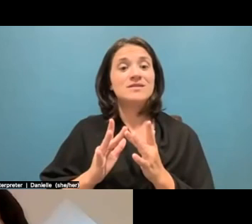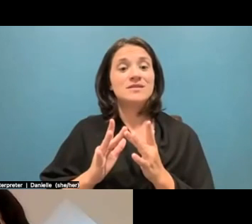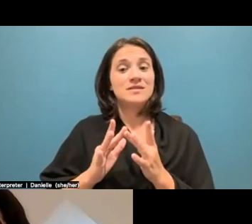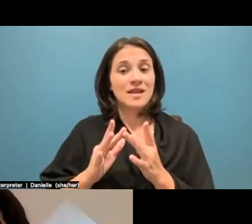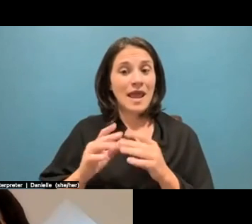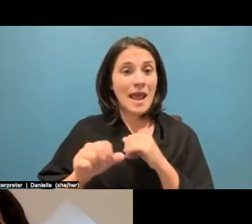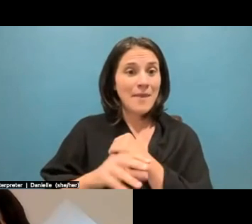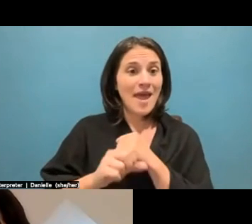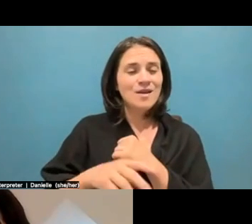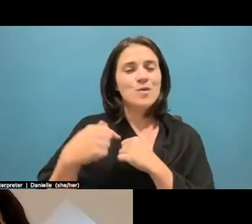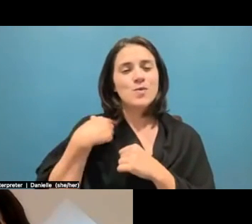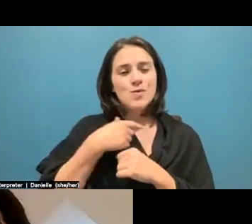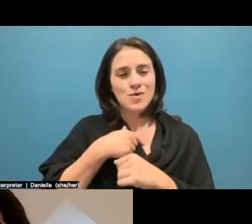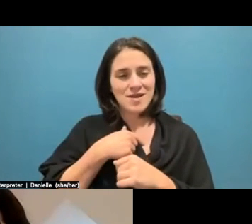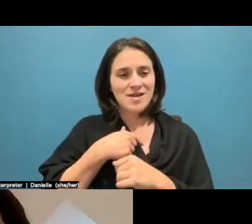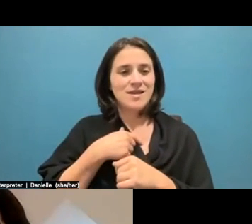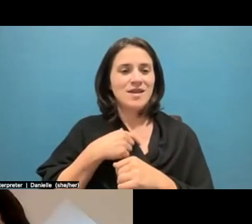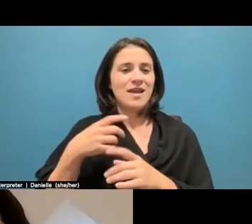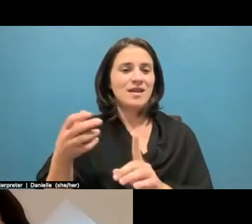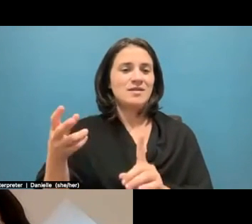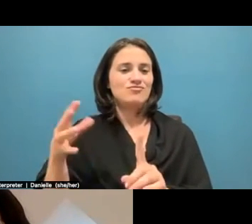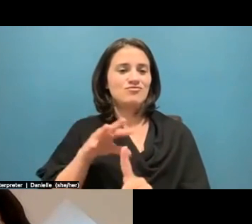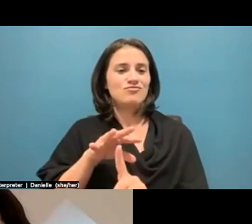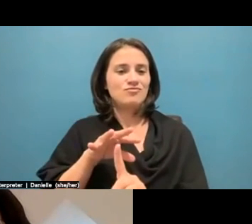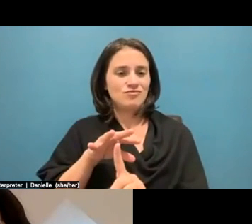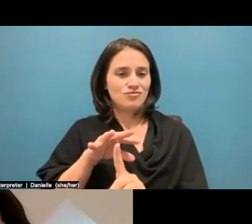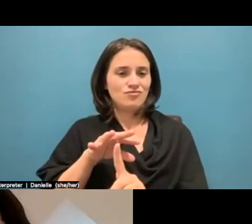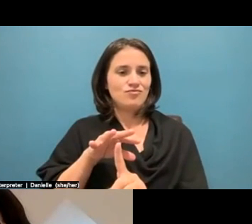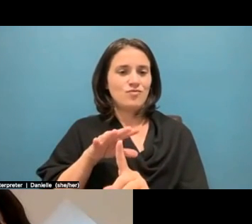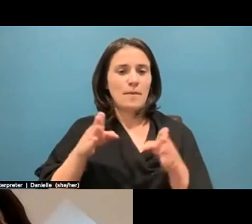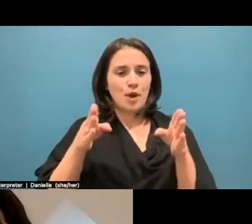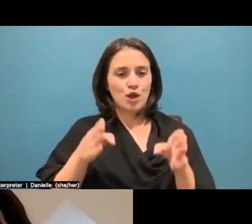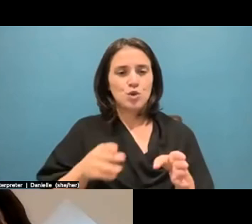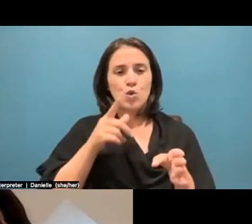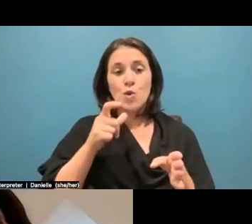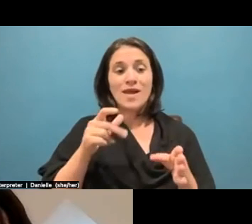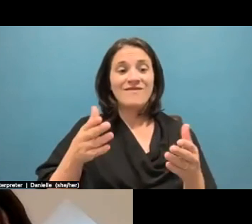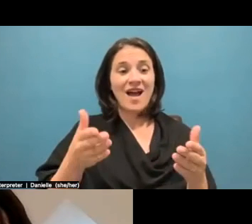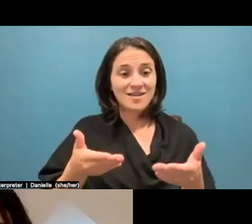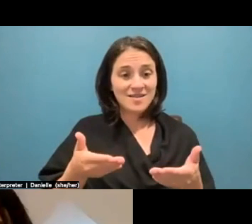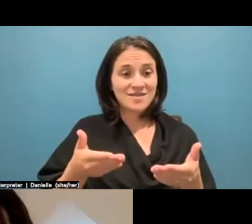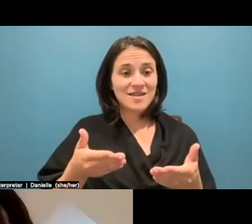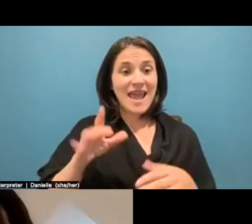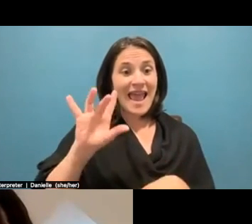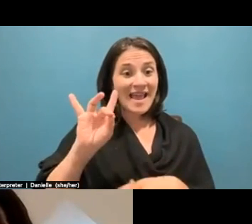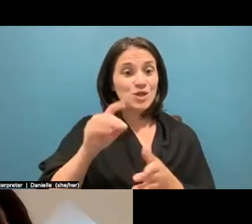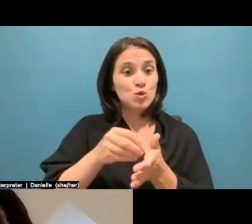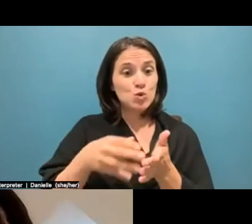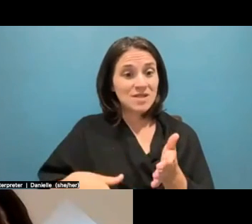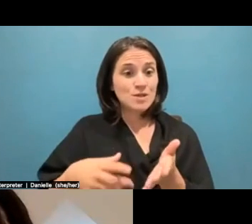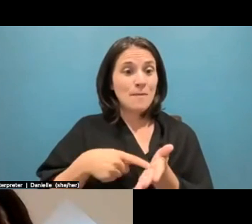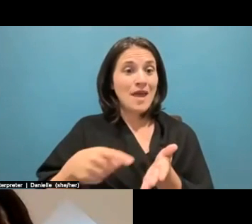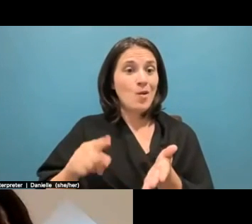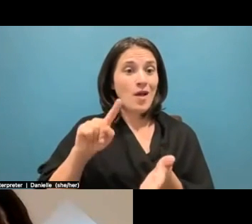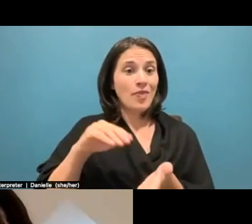where she invites, um, this year, be a cohort of eight students are paid a thousand dollars to learn the basic, uh,